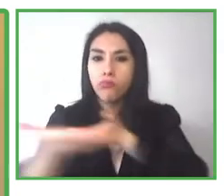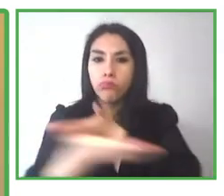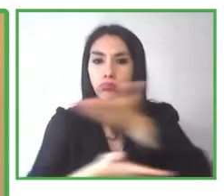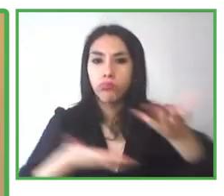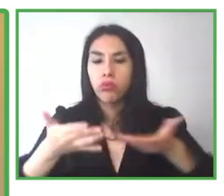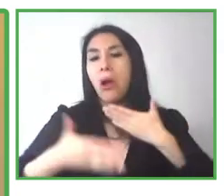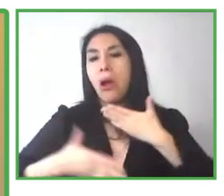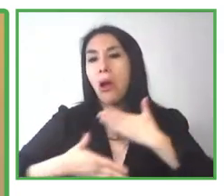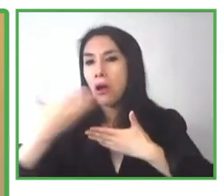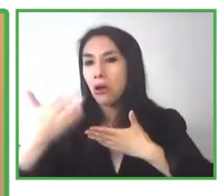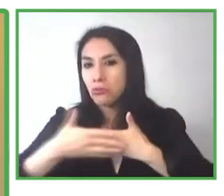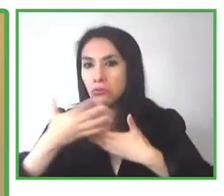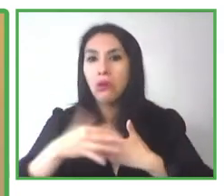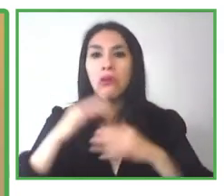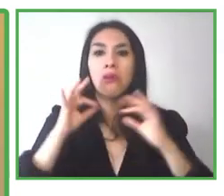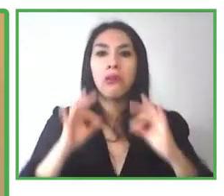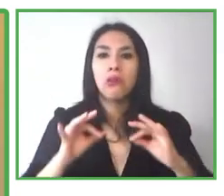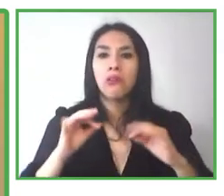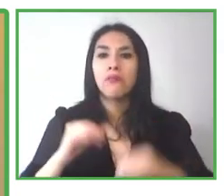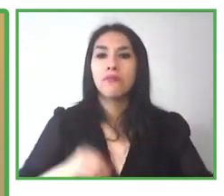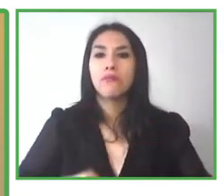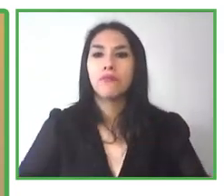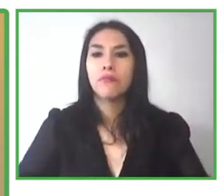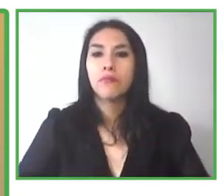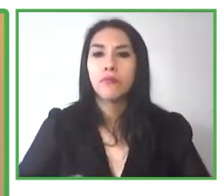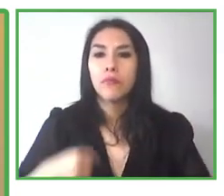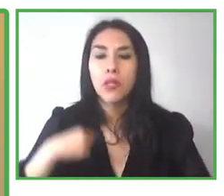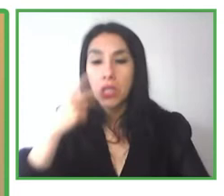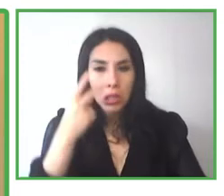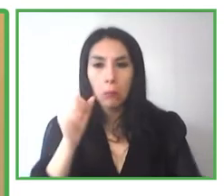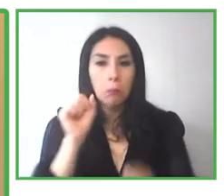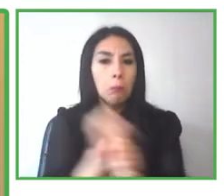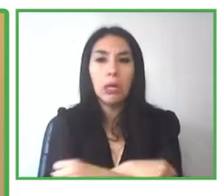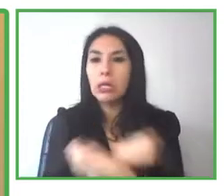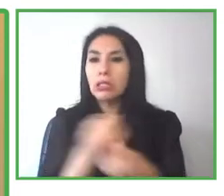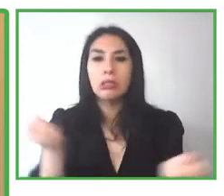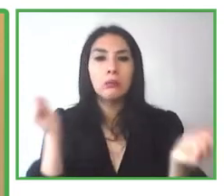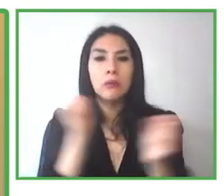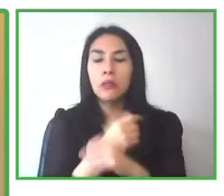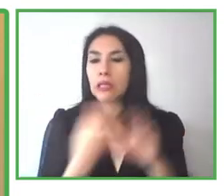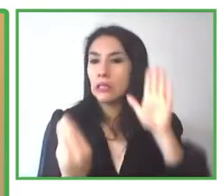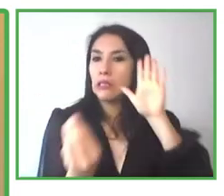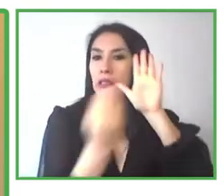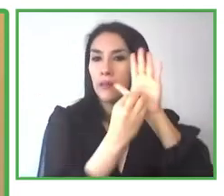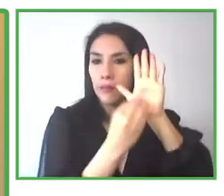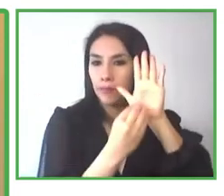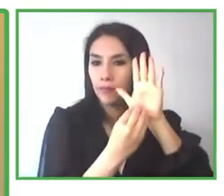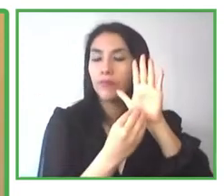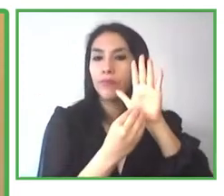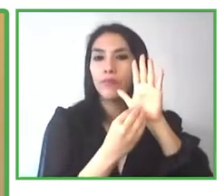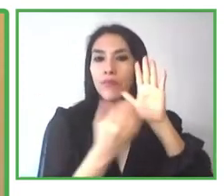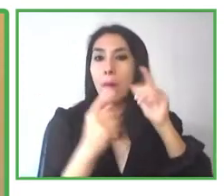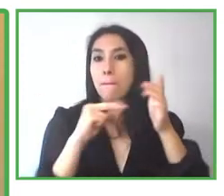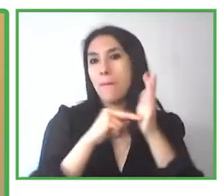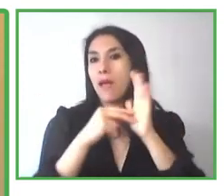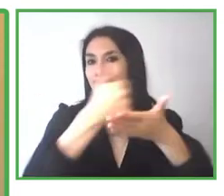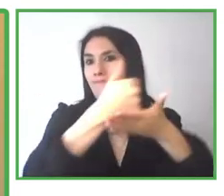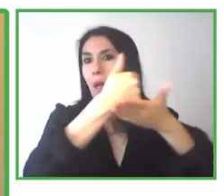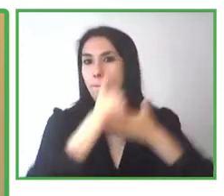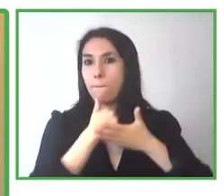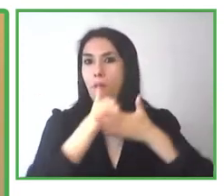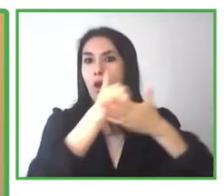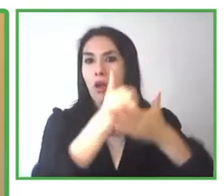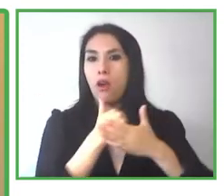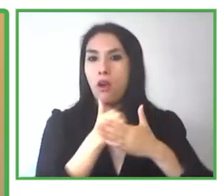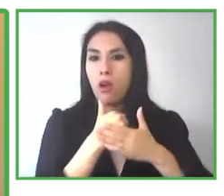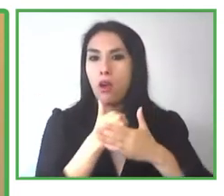sitting on my shoulder, whispering on my ear, telling me what's around me. Just like I